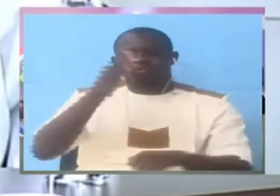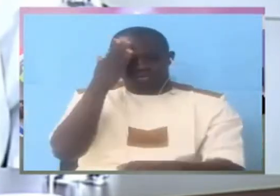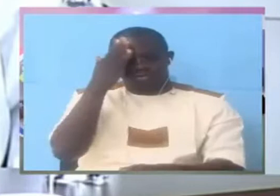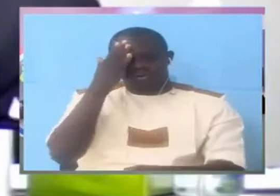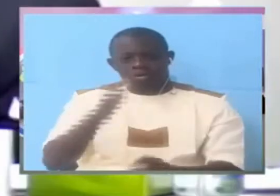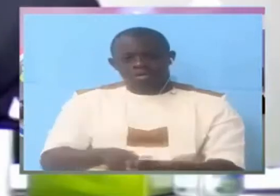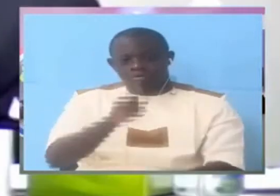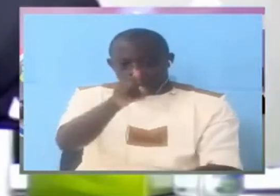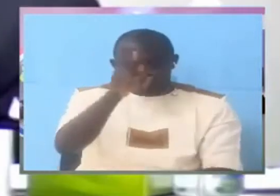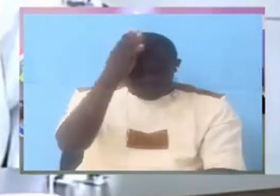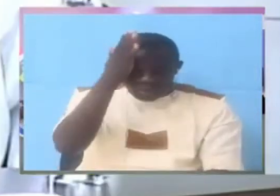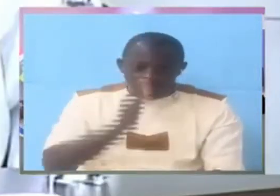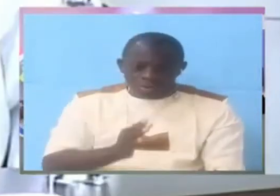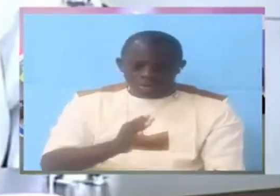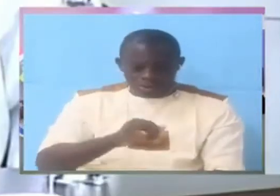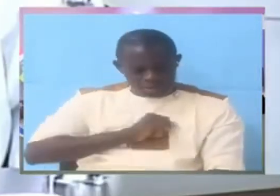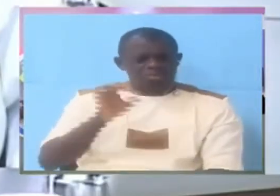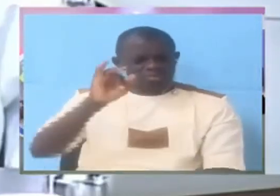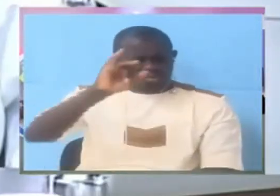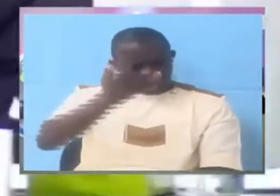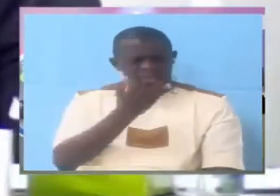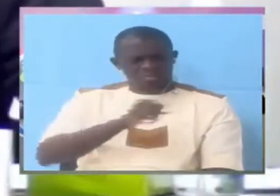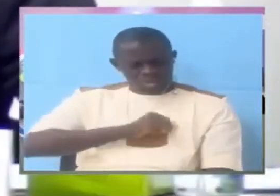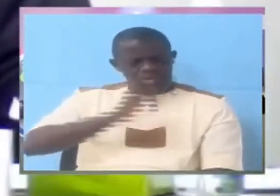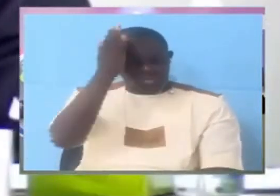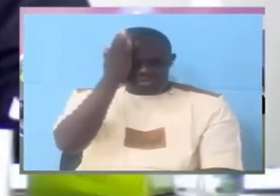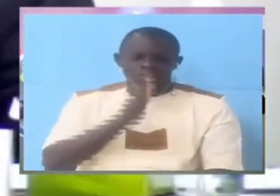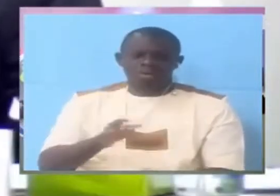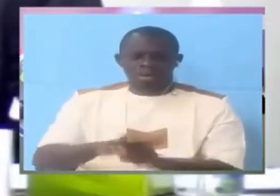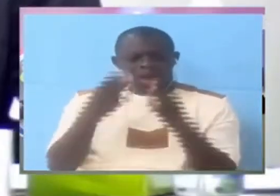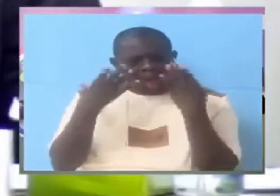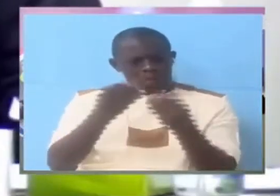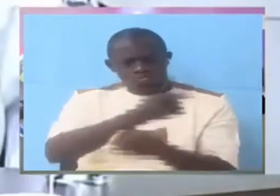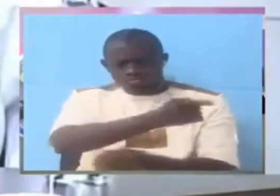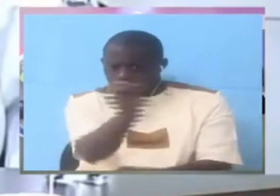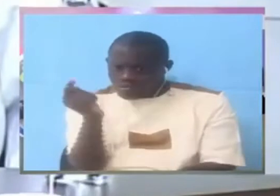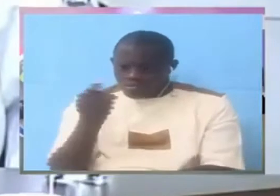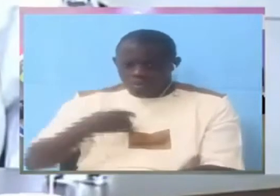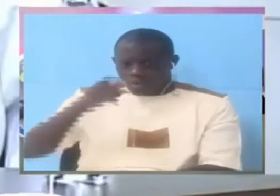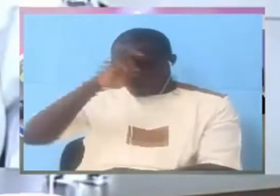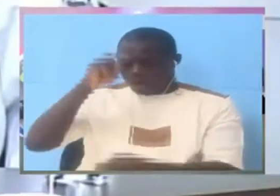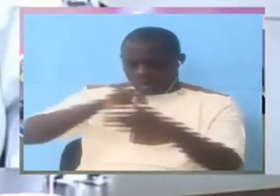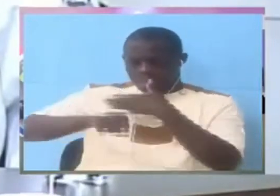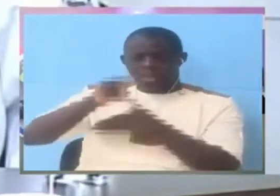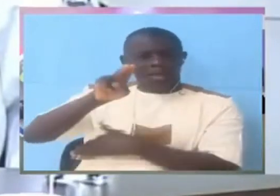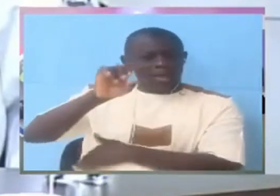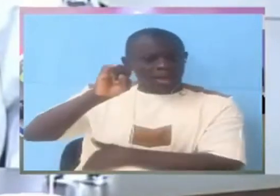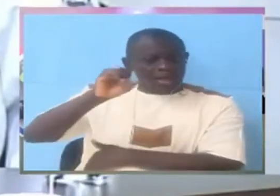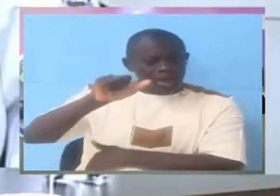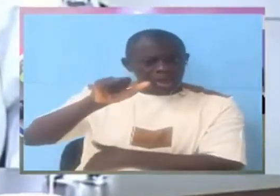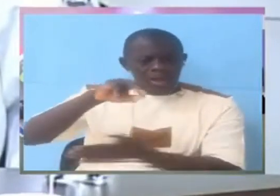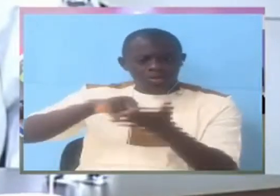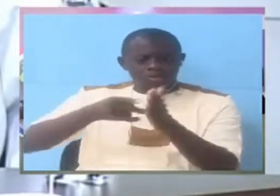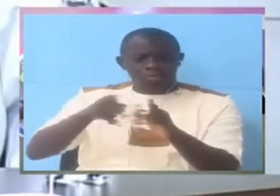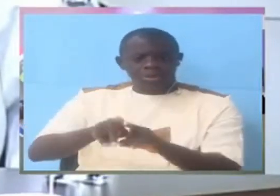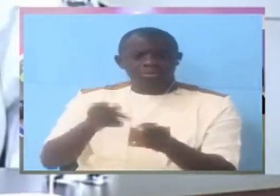are you serious? I'm serious this is how you people worked at the NIA that the left